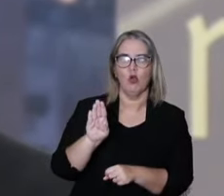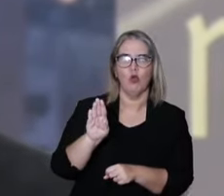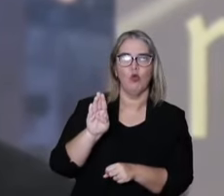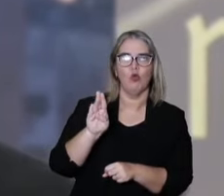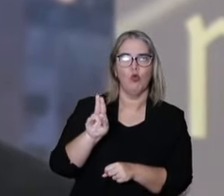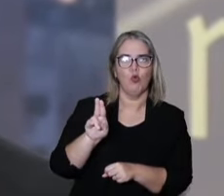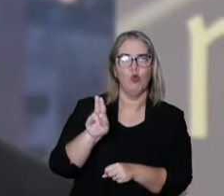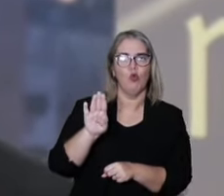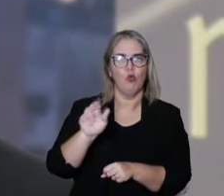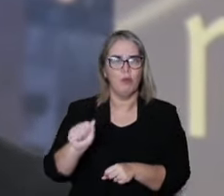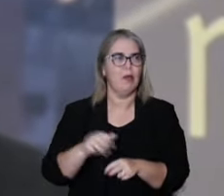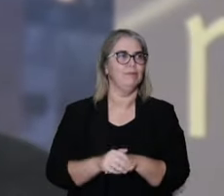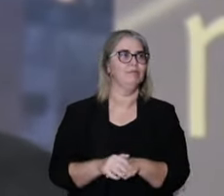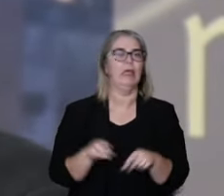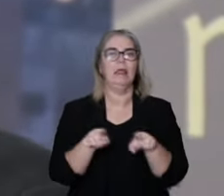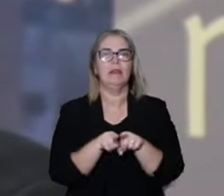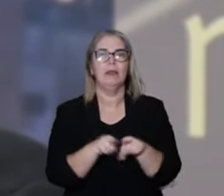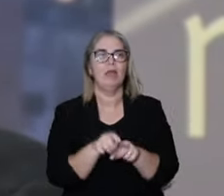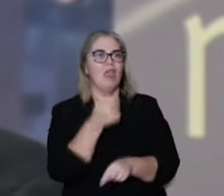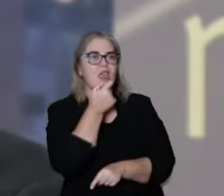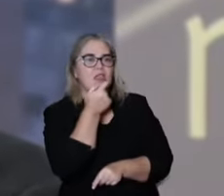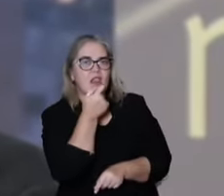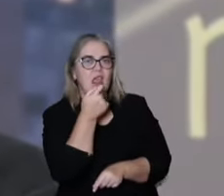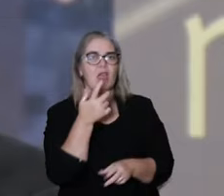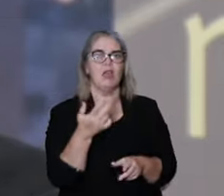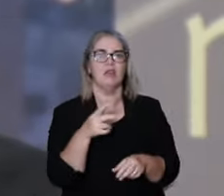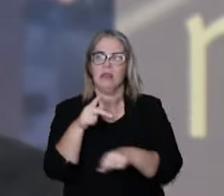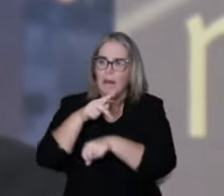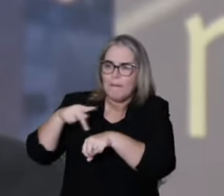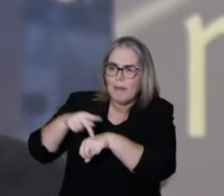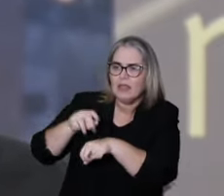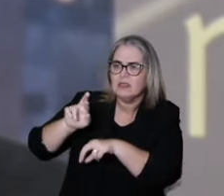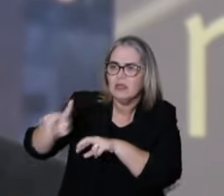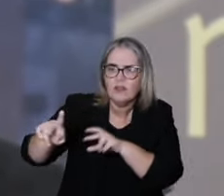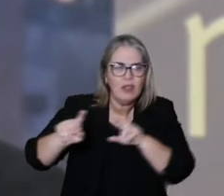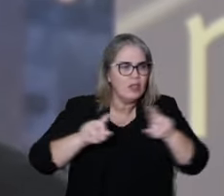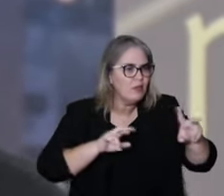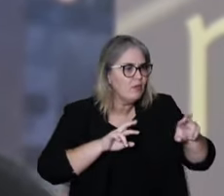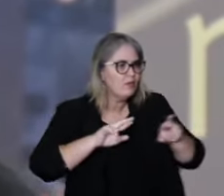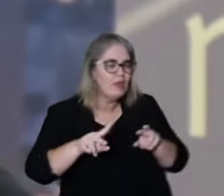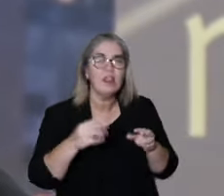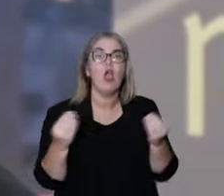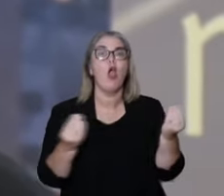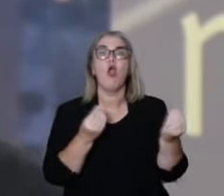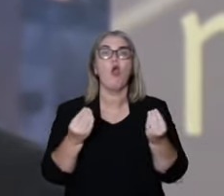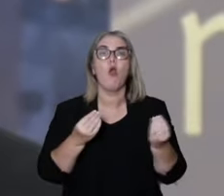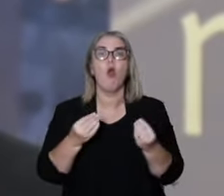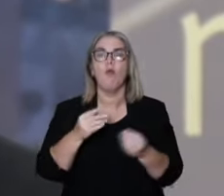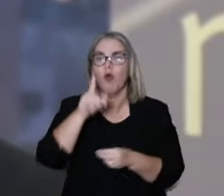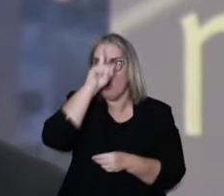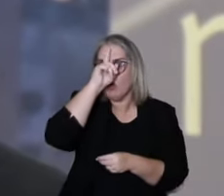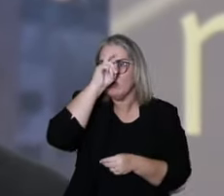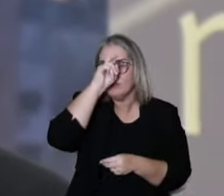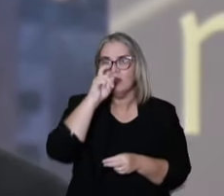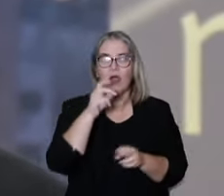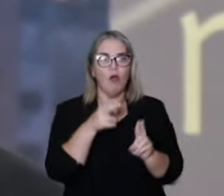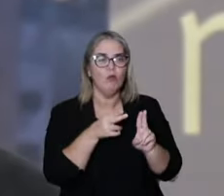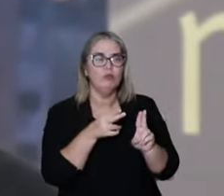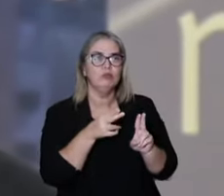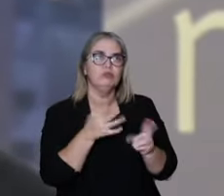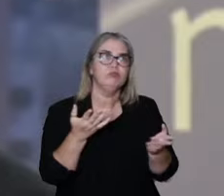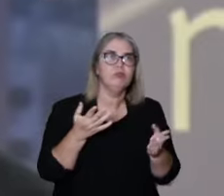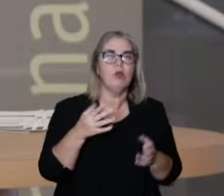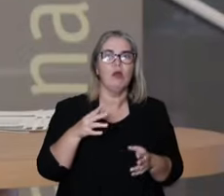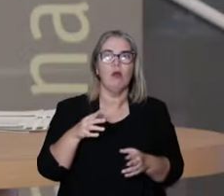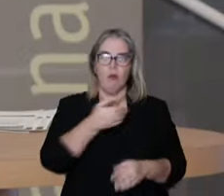or the best ones in the world like the English and other public health systems around